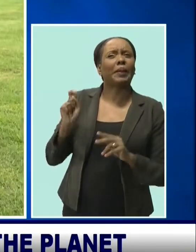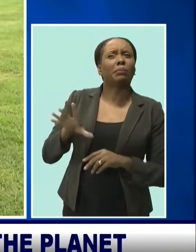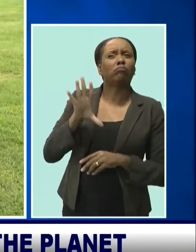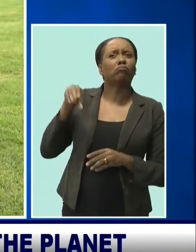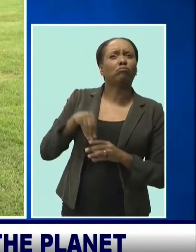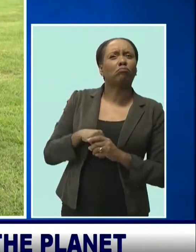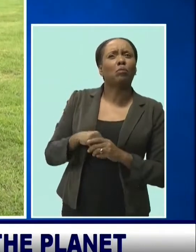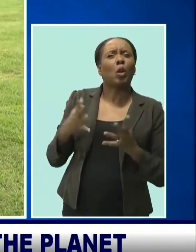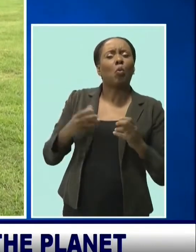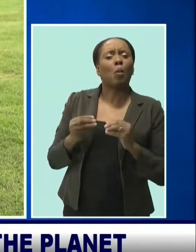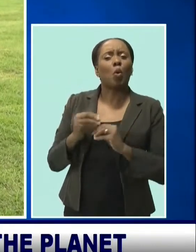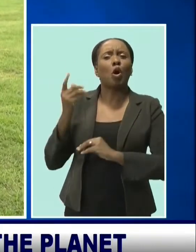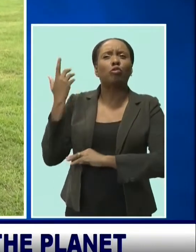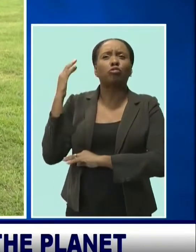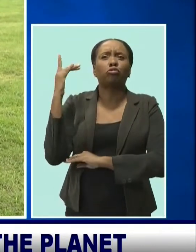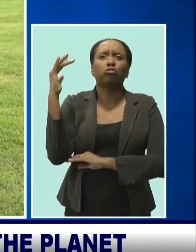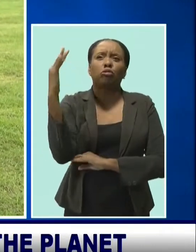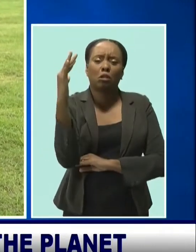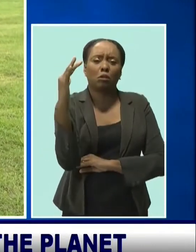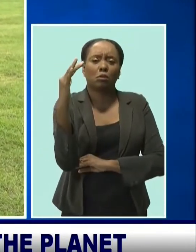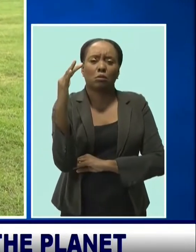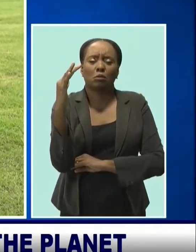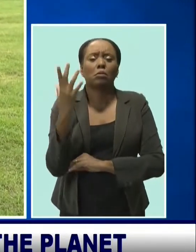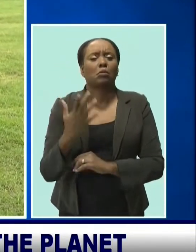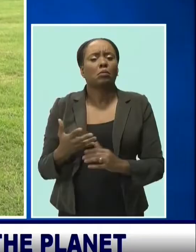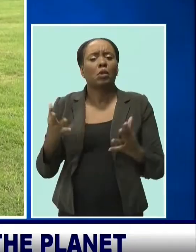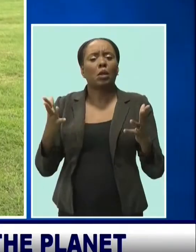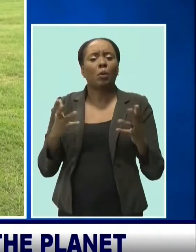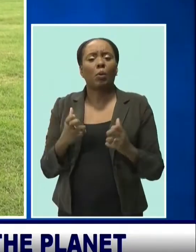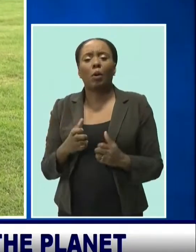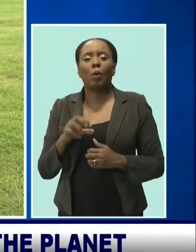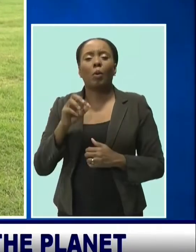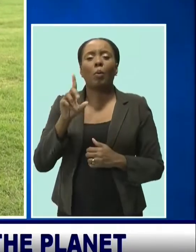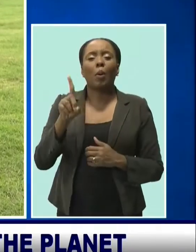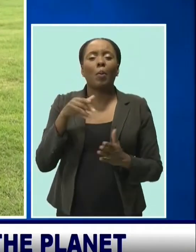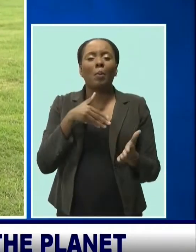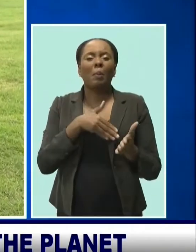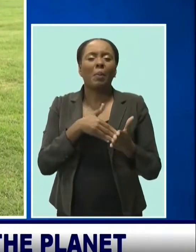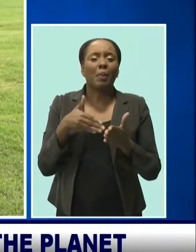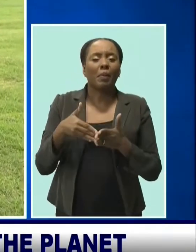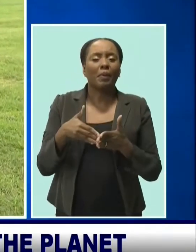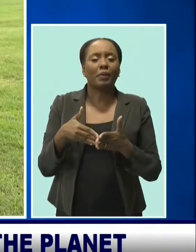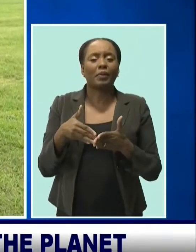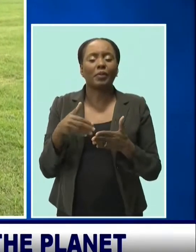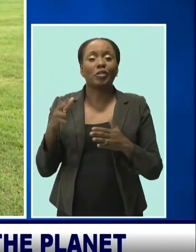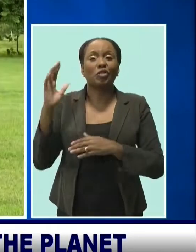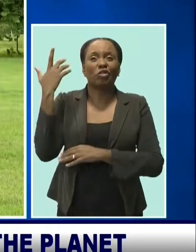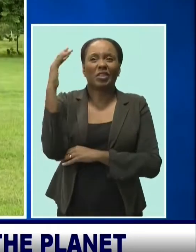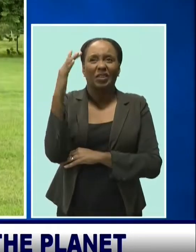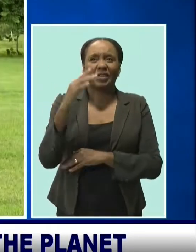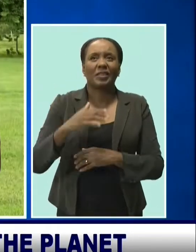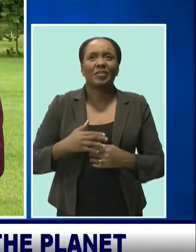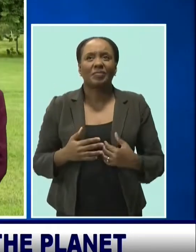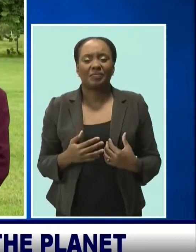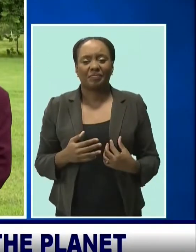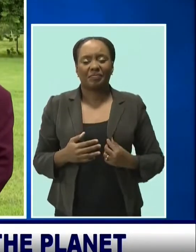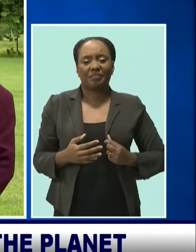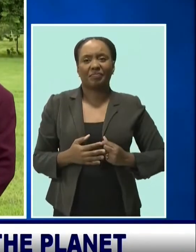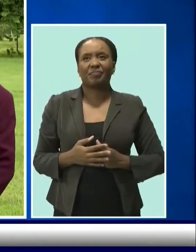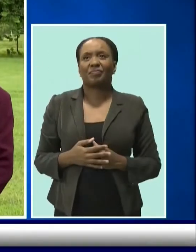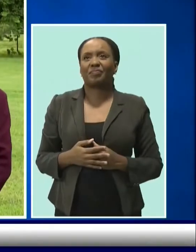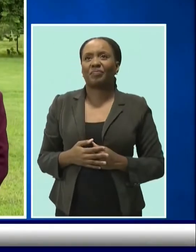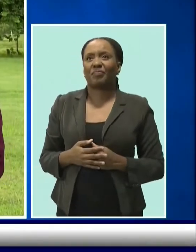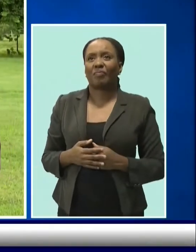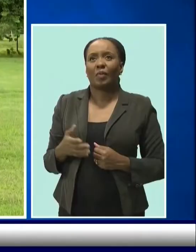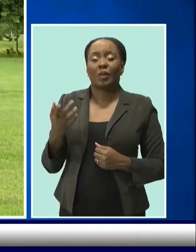and organizations to help Barbados reach the Million Trees target. Our remit really is to plant